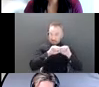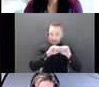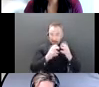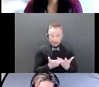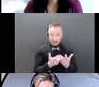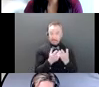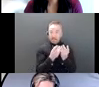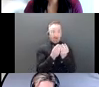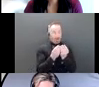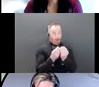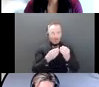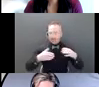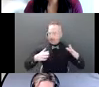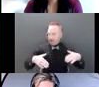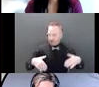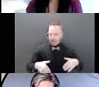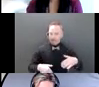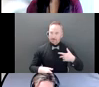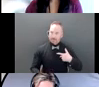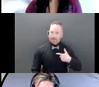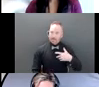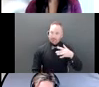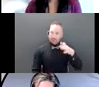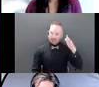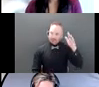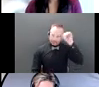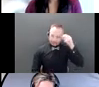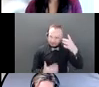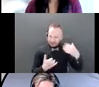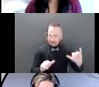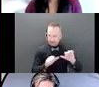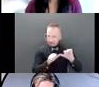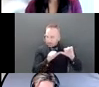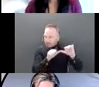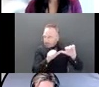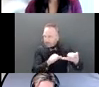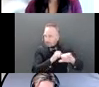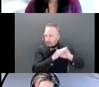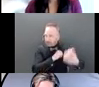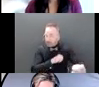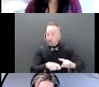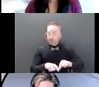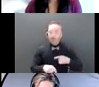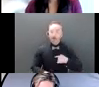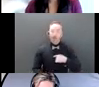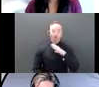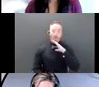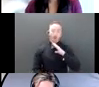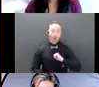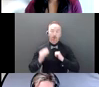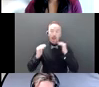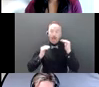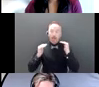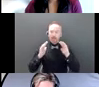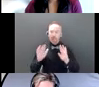So one of the things that we have to do is ensure that, you know what, we're all staying connected. And particularly if you're an older adult, it is more challenging. But really, you